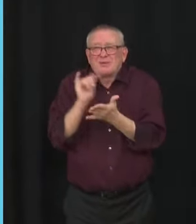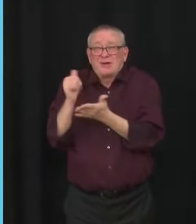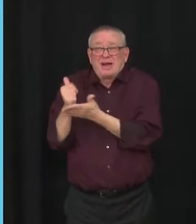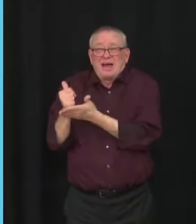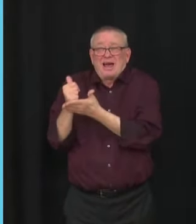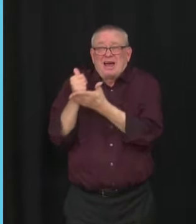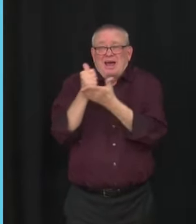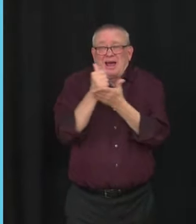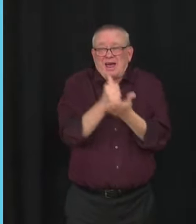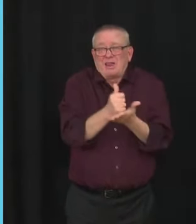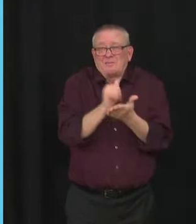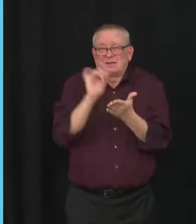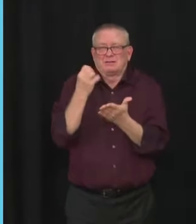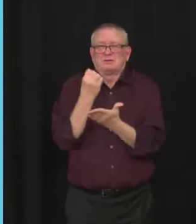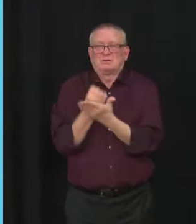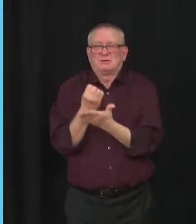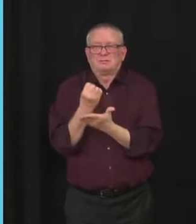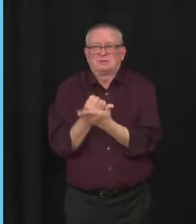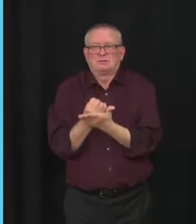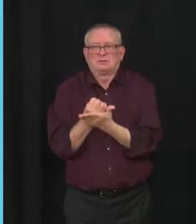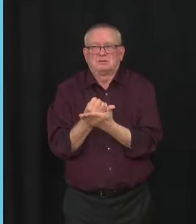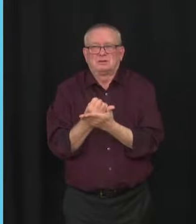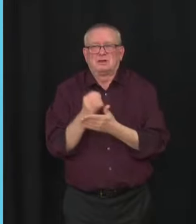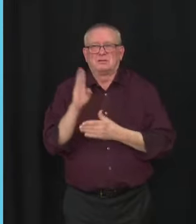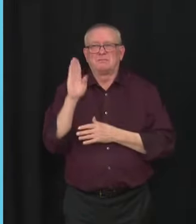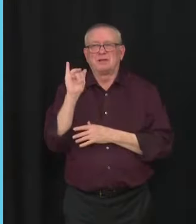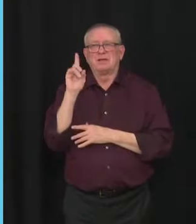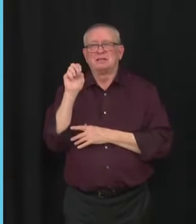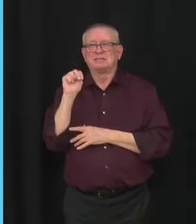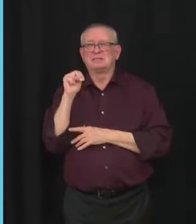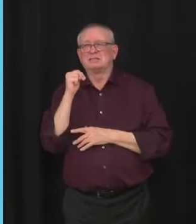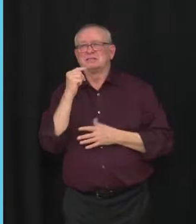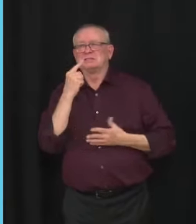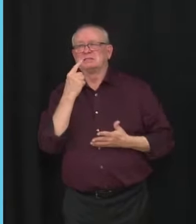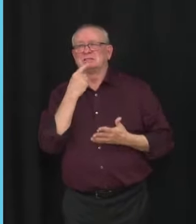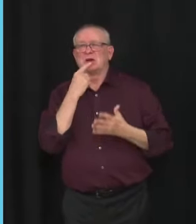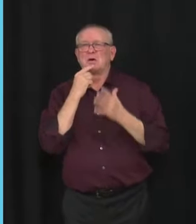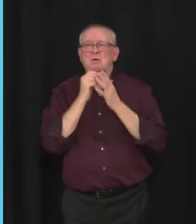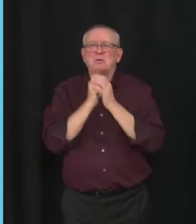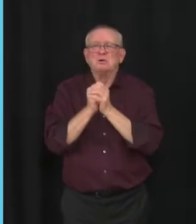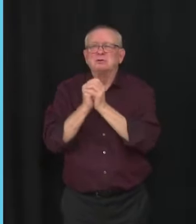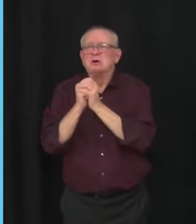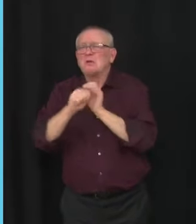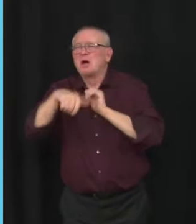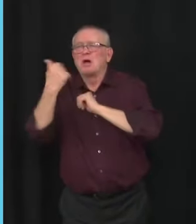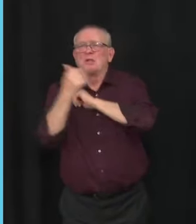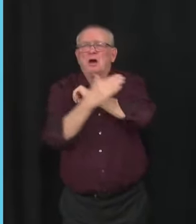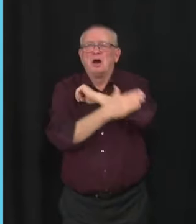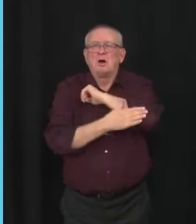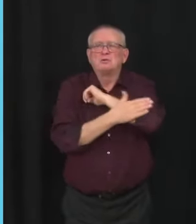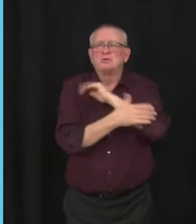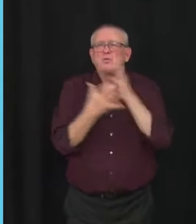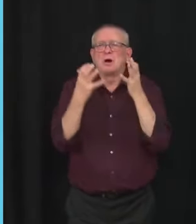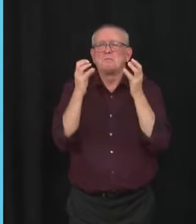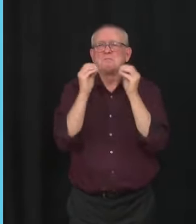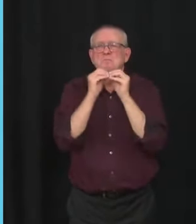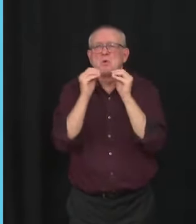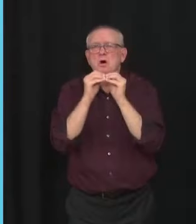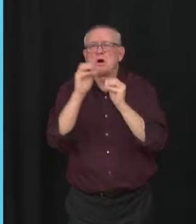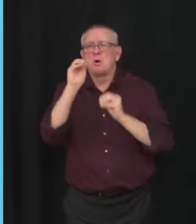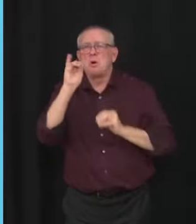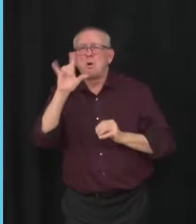is pleading with other countries to open their strategic petroleum reserves. He is pleading with OPEC to increase